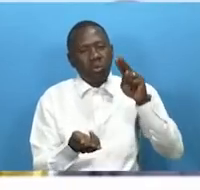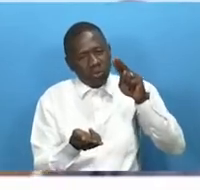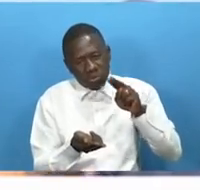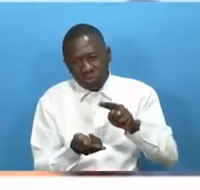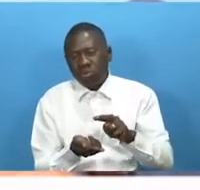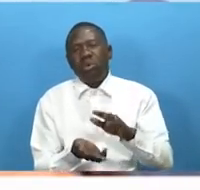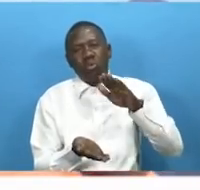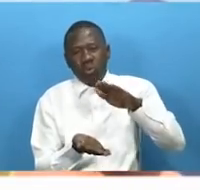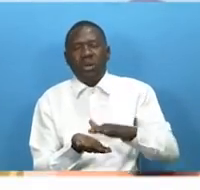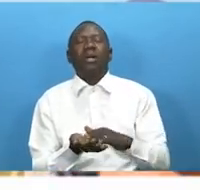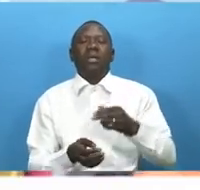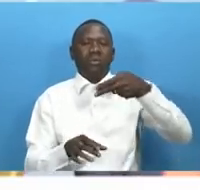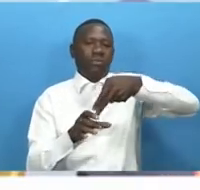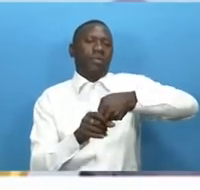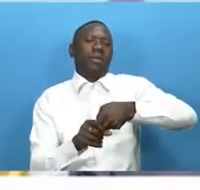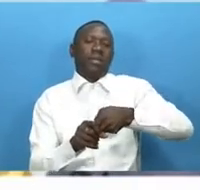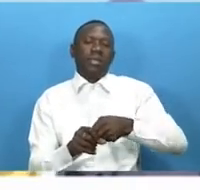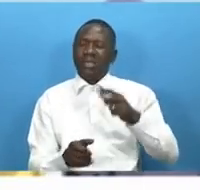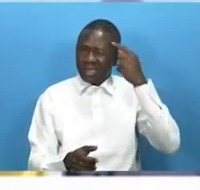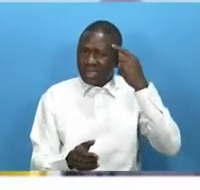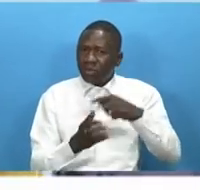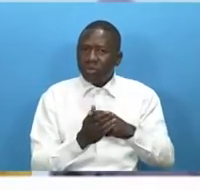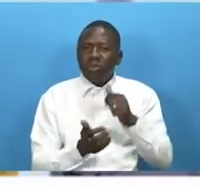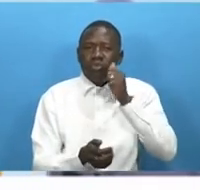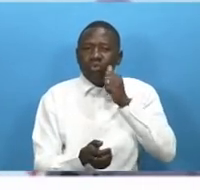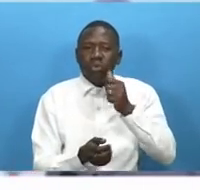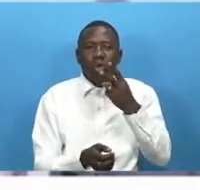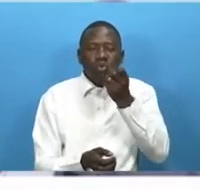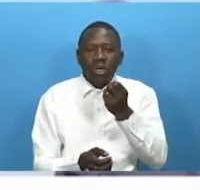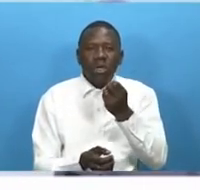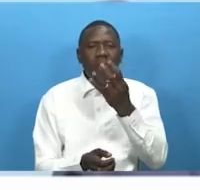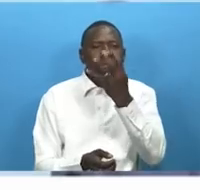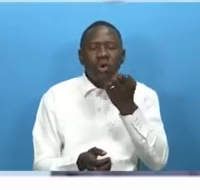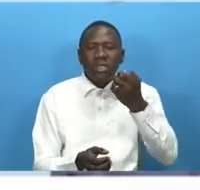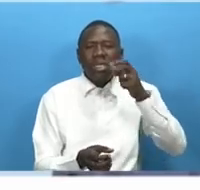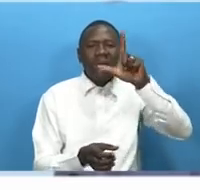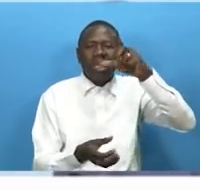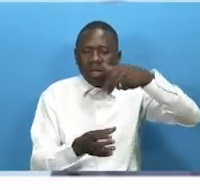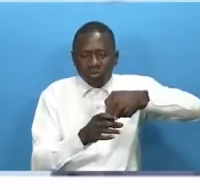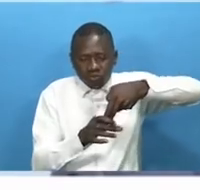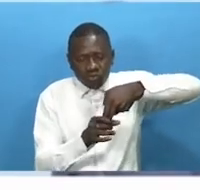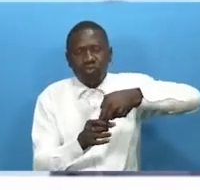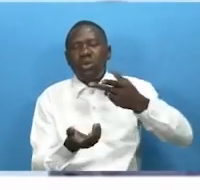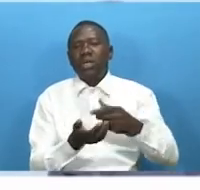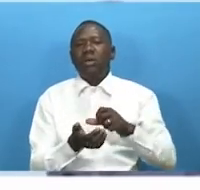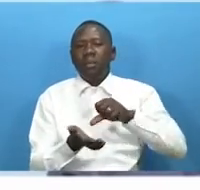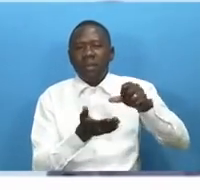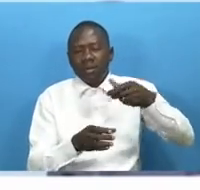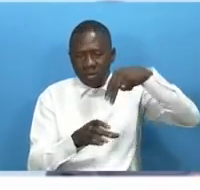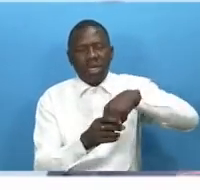imagine using 20 to 40 liters of fuel to go to sea you must sell at high price to make a profit